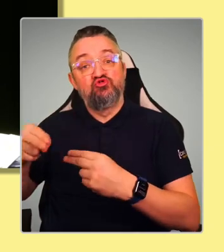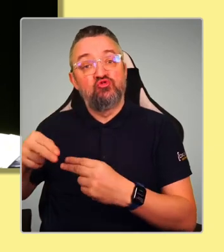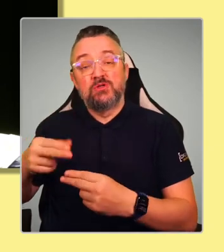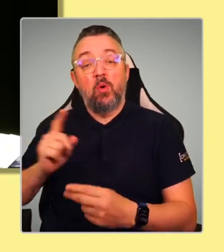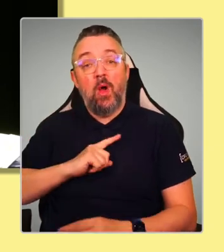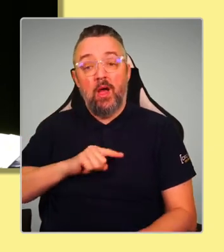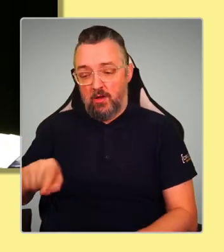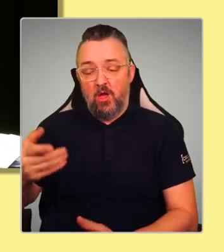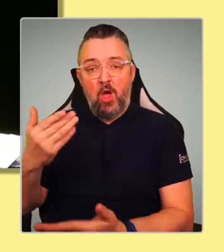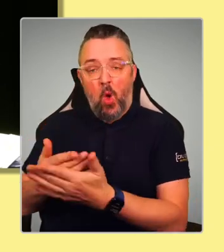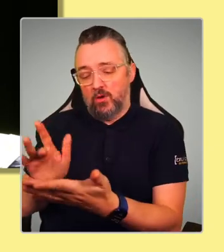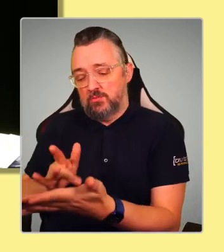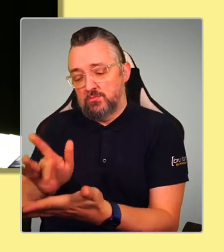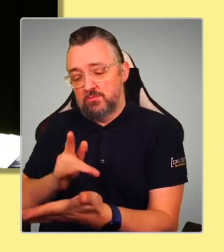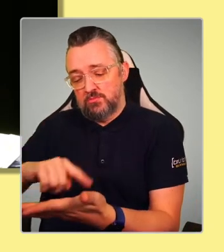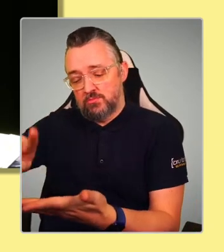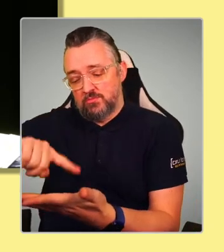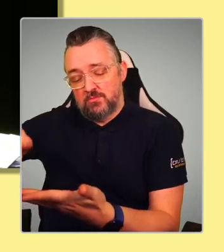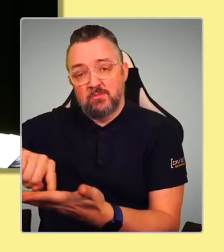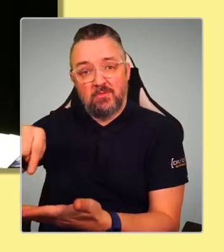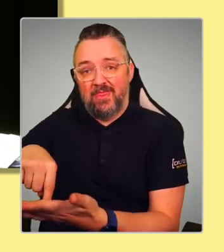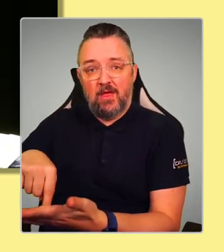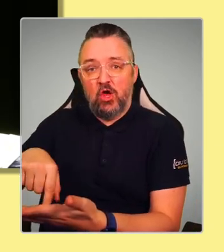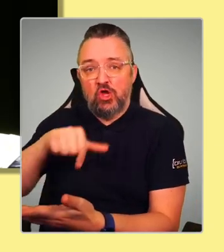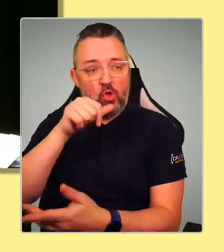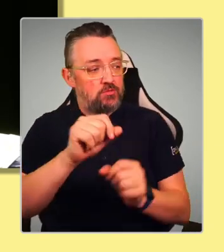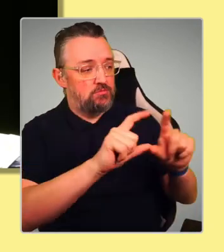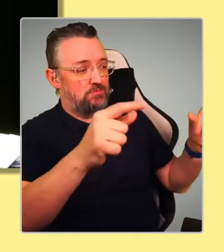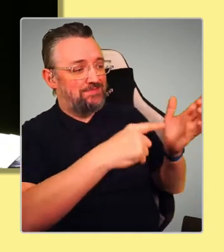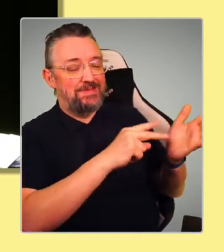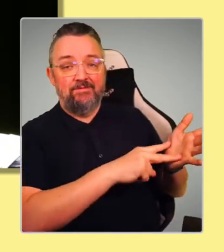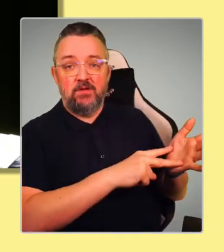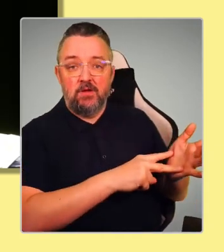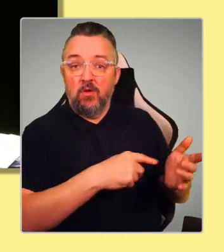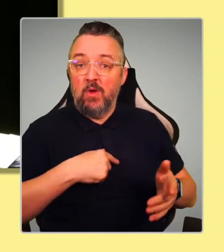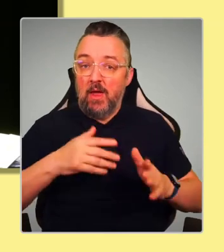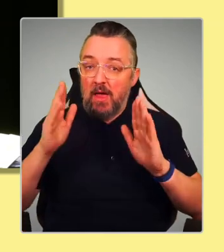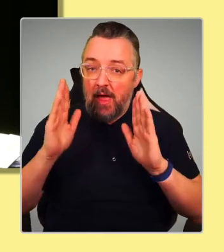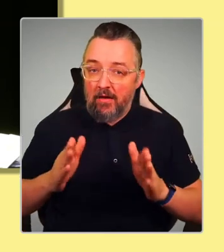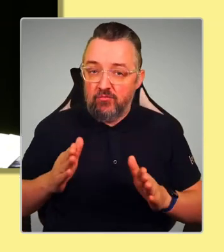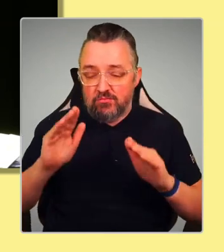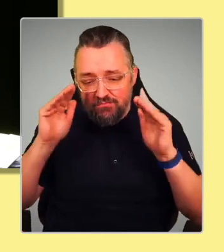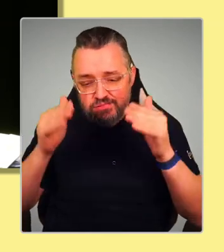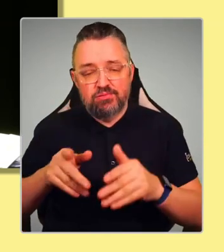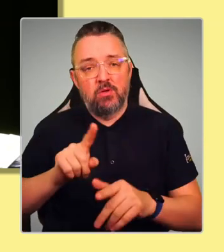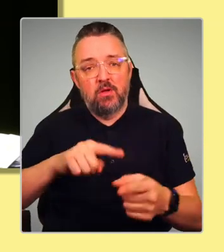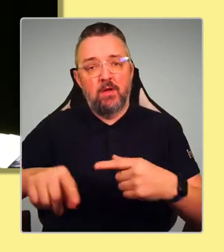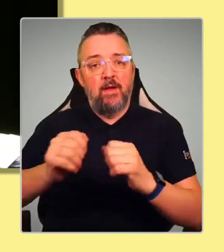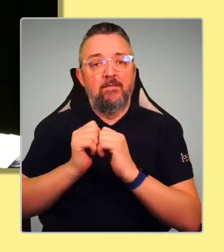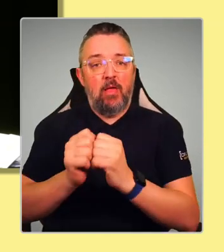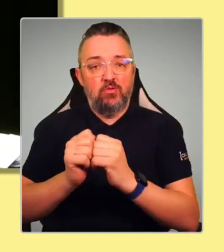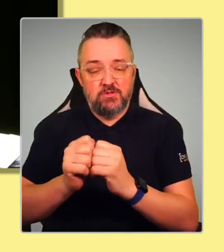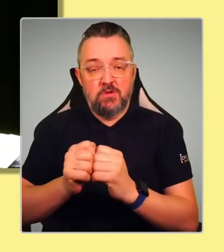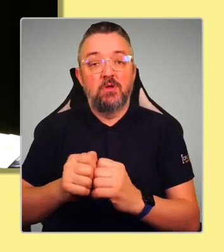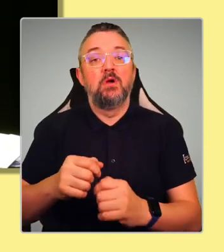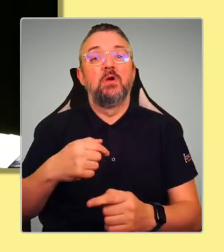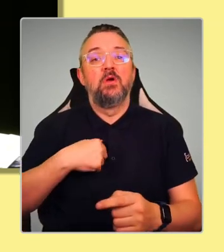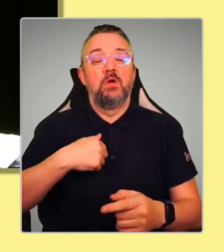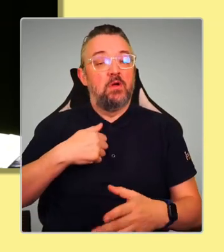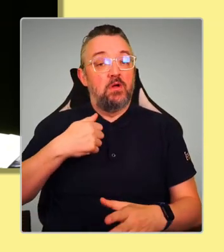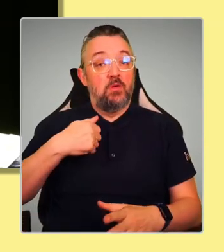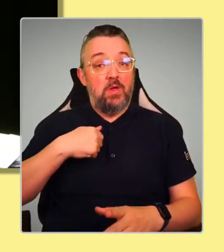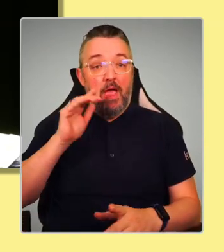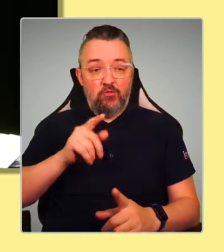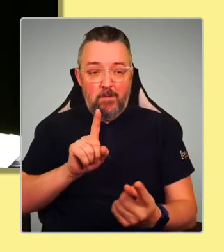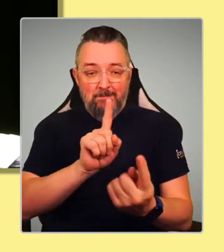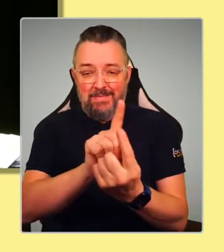been scrolling. So we've got to make sure, we're not only speaking to the values, but we are going to where young people are. But I'll just reiterate